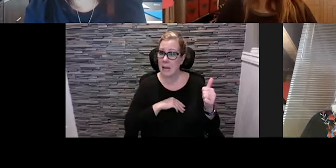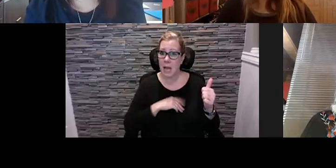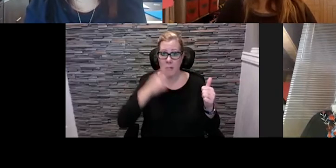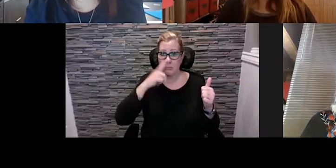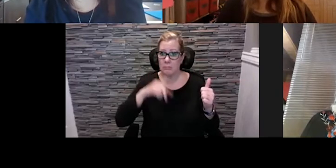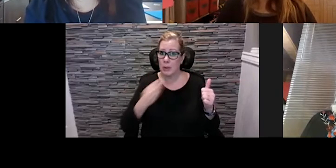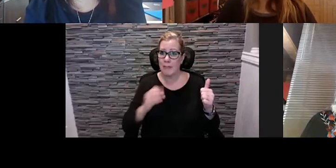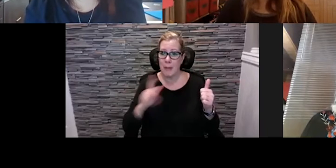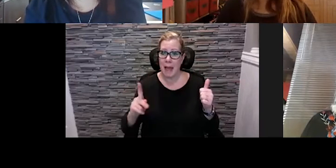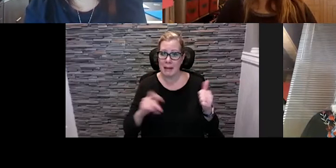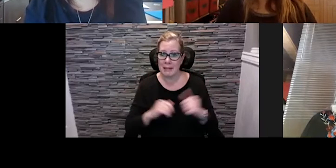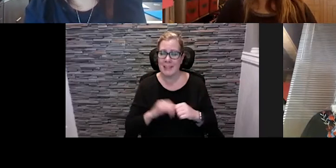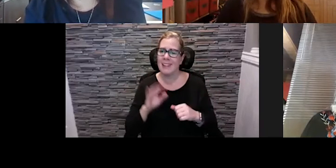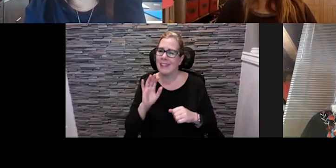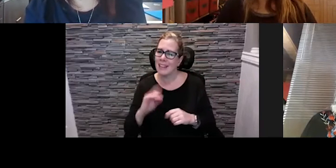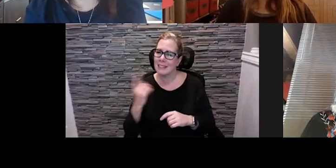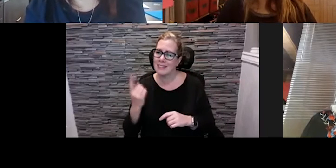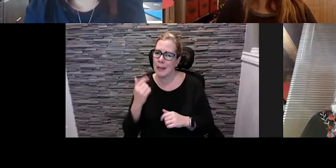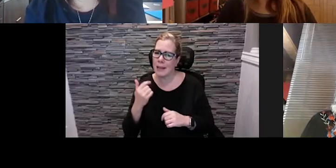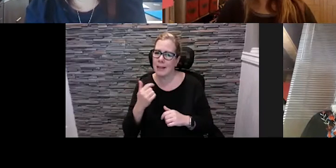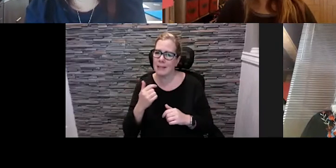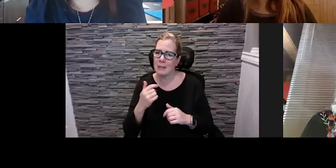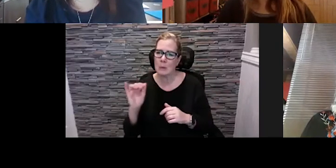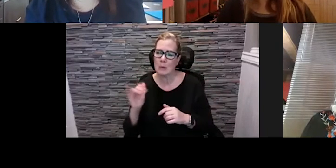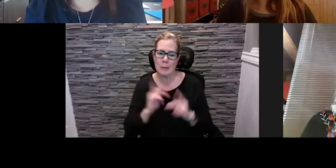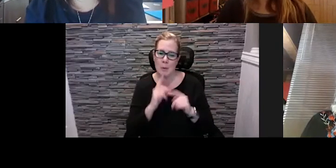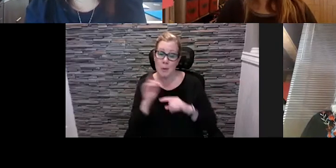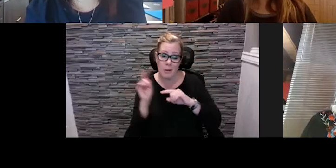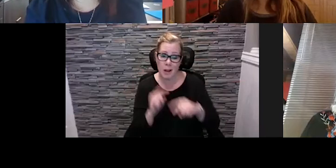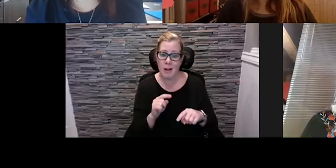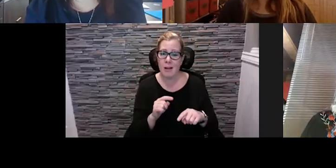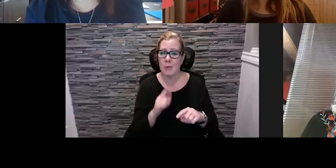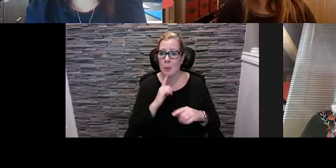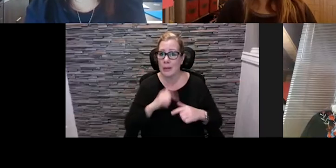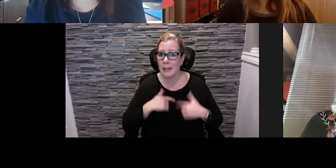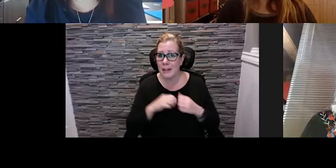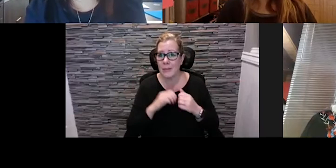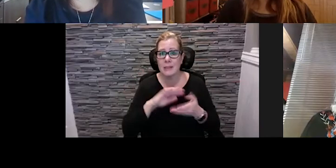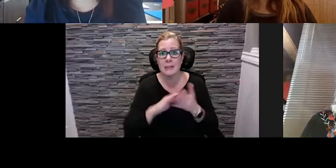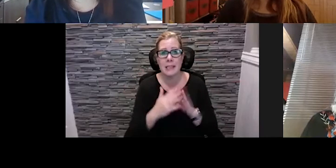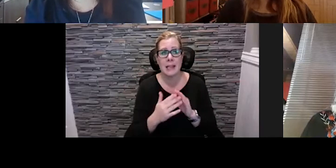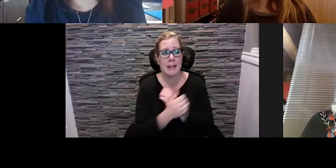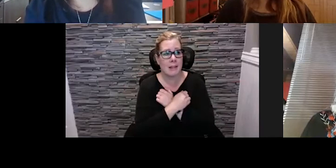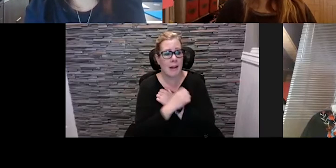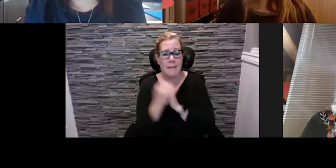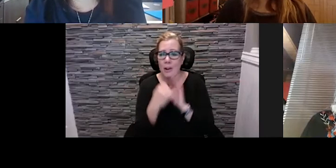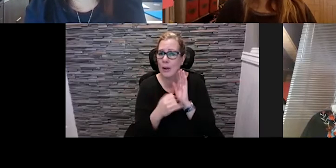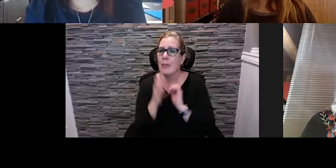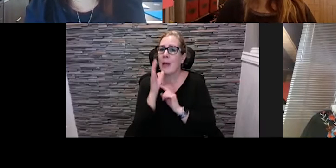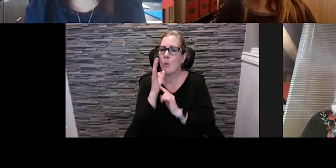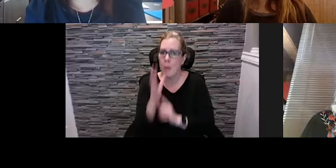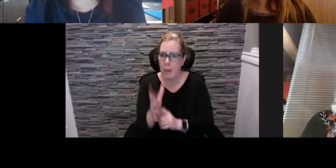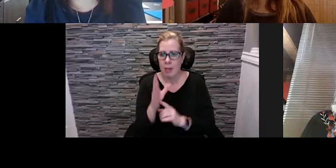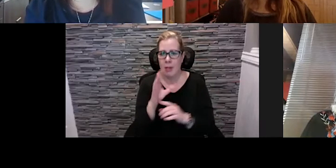back and so i think that's the other thing is people attendees who who live in the city who love the arts will engage